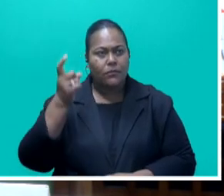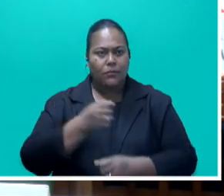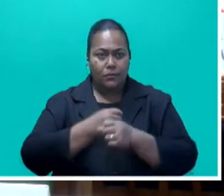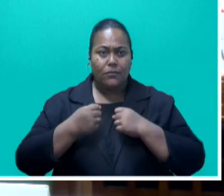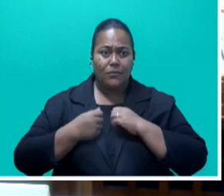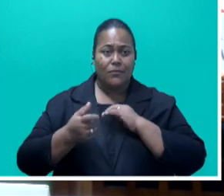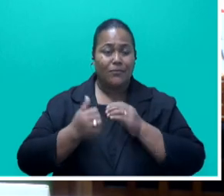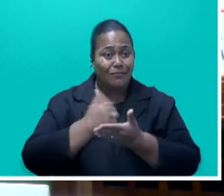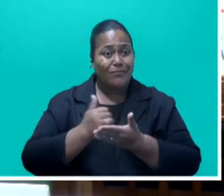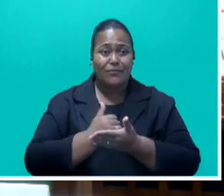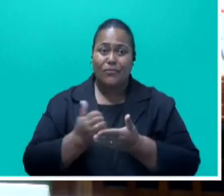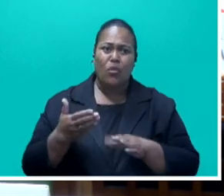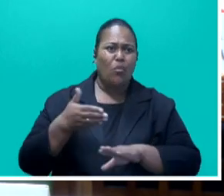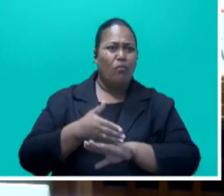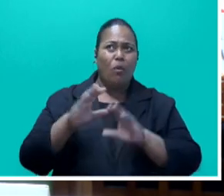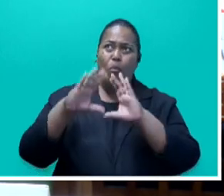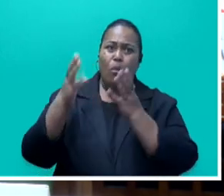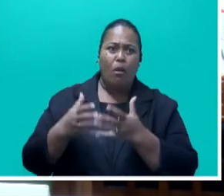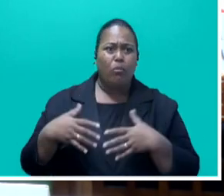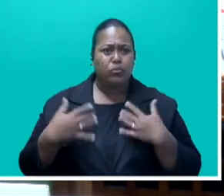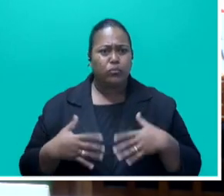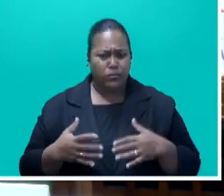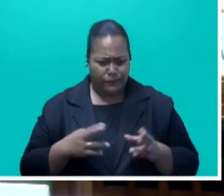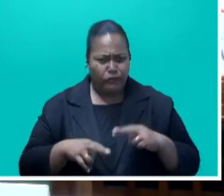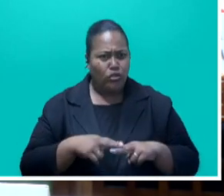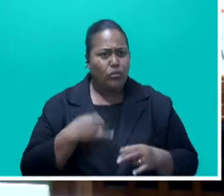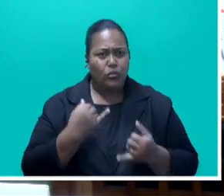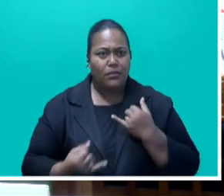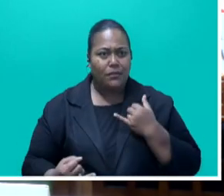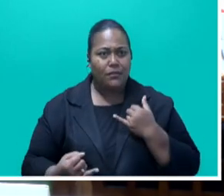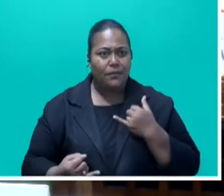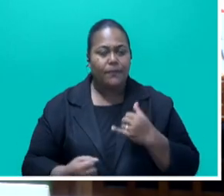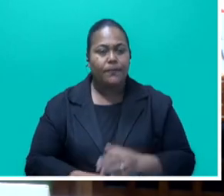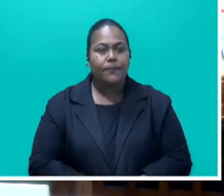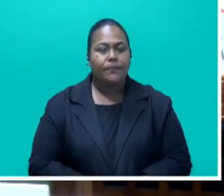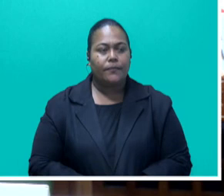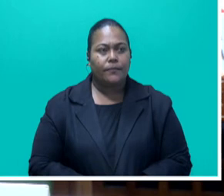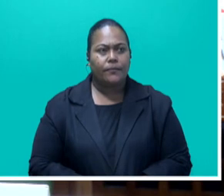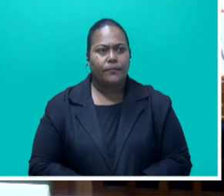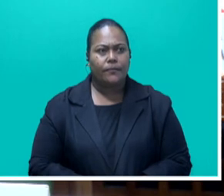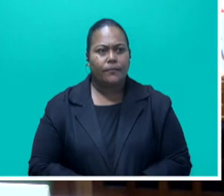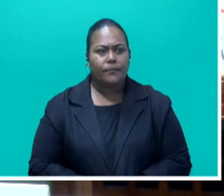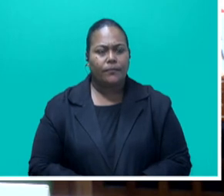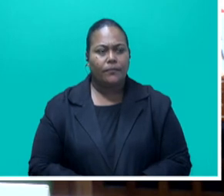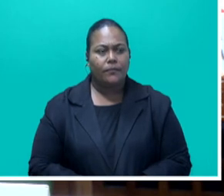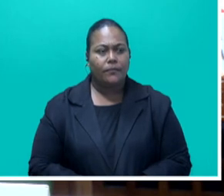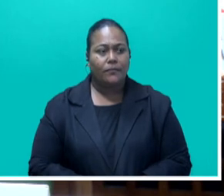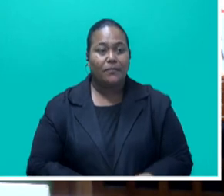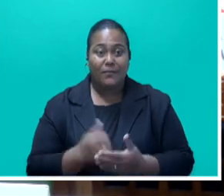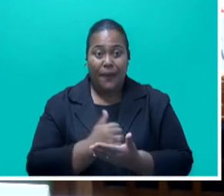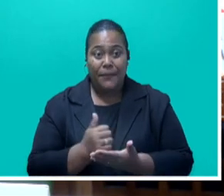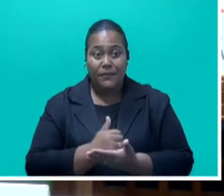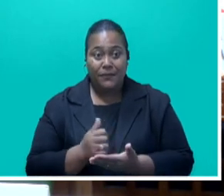average. And, Honorable Speaker, just some very quick statistics on this, is that